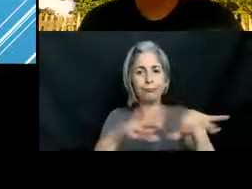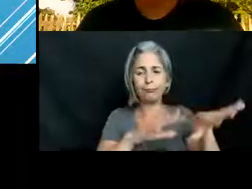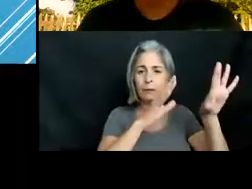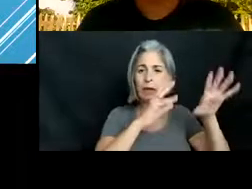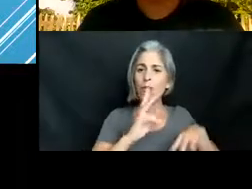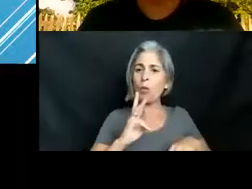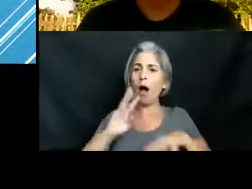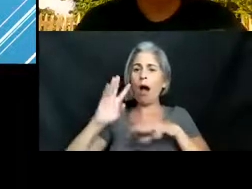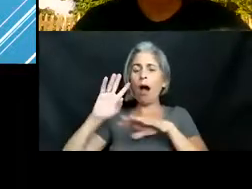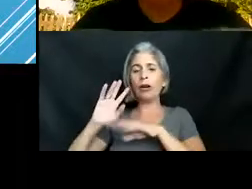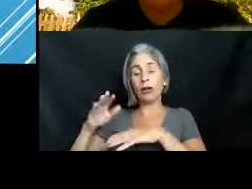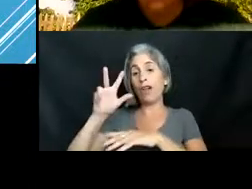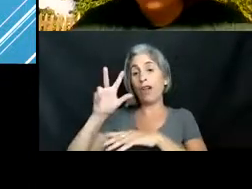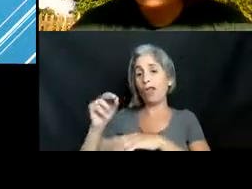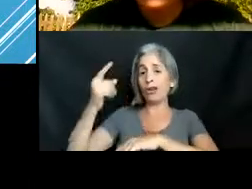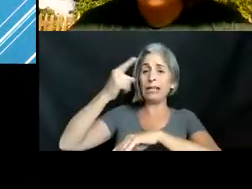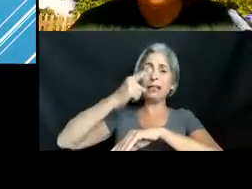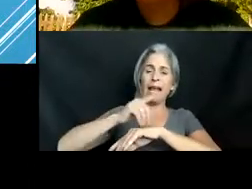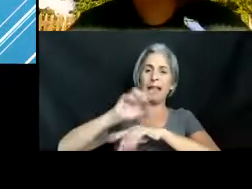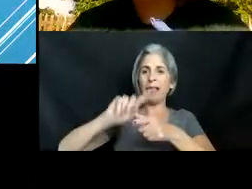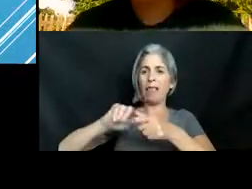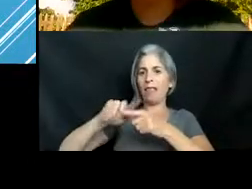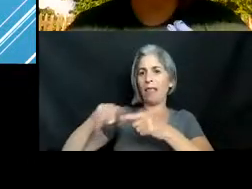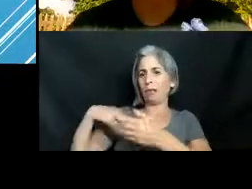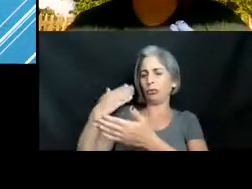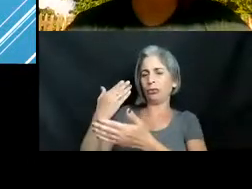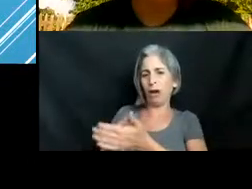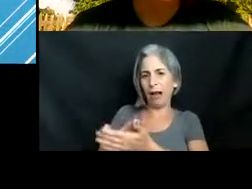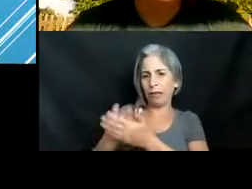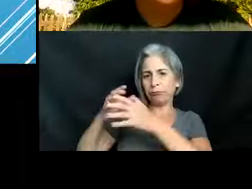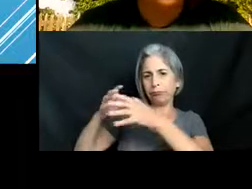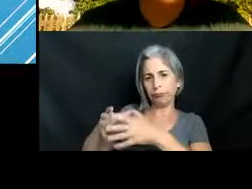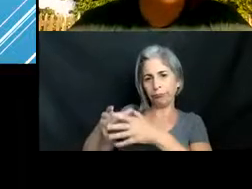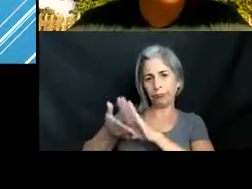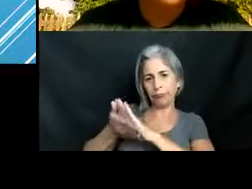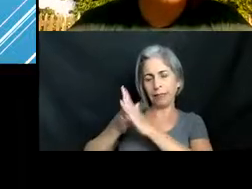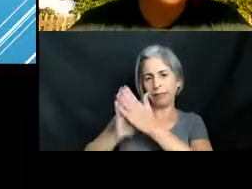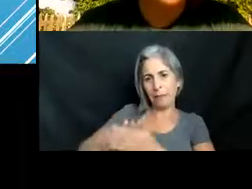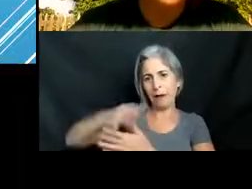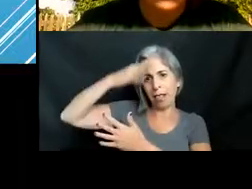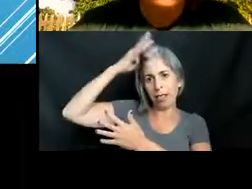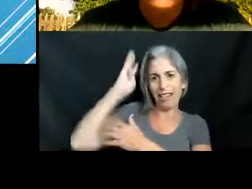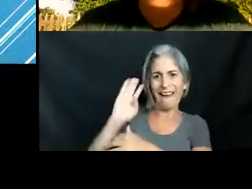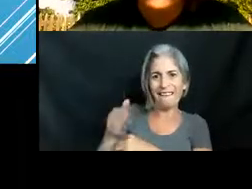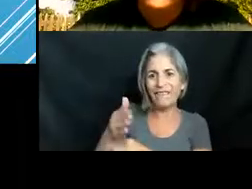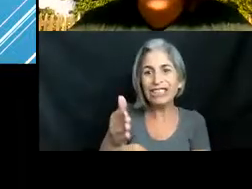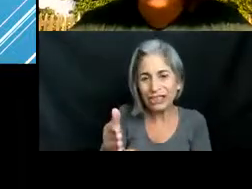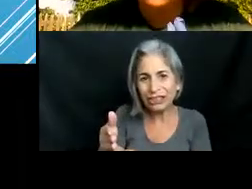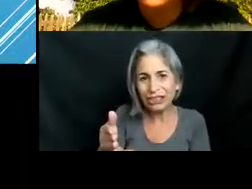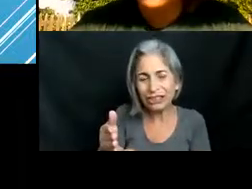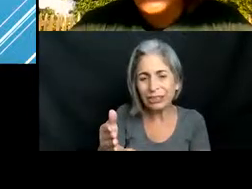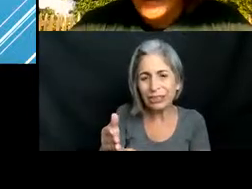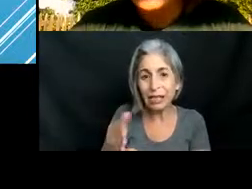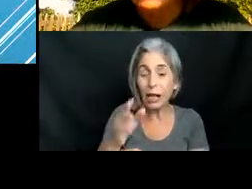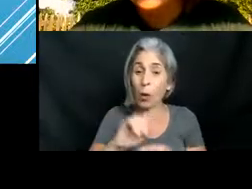becoming uh adult lionfish so even though those lionfish are really pretty when they're adults i also like to show the pictures of them when they